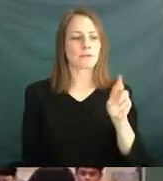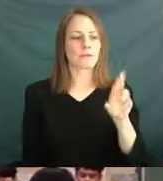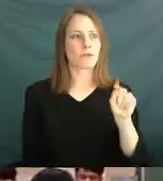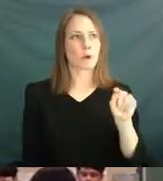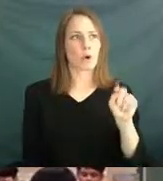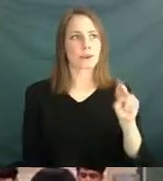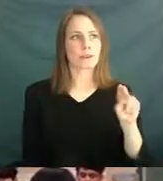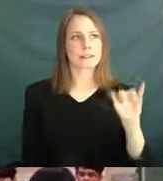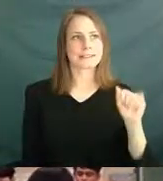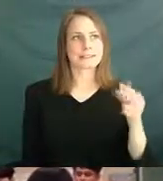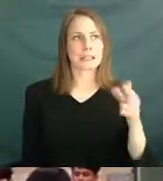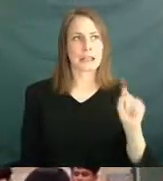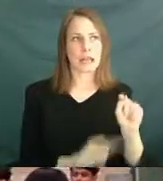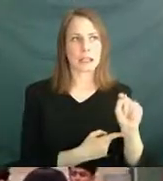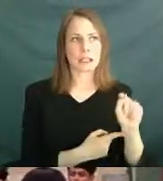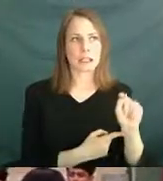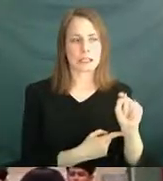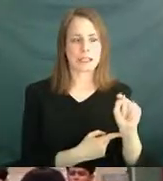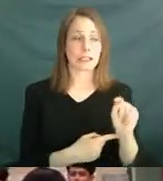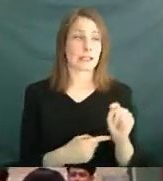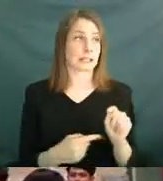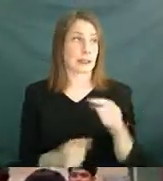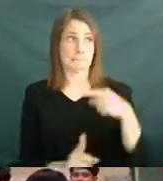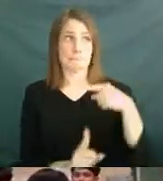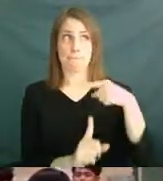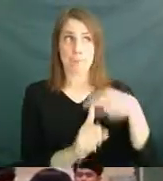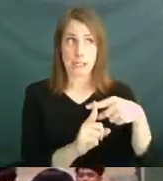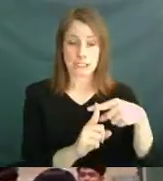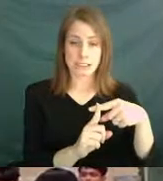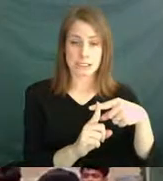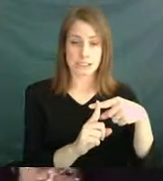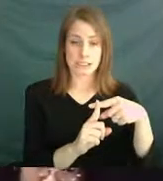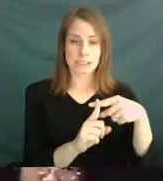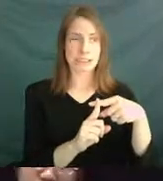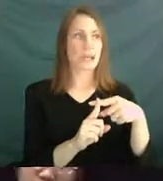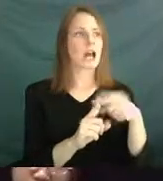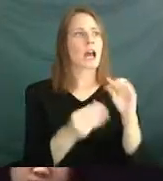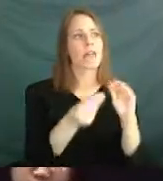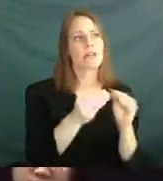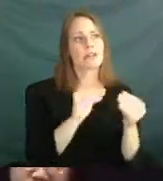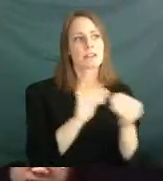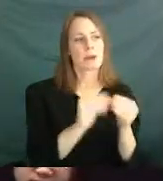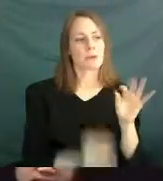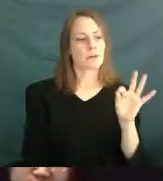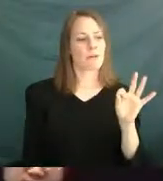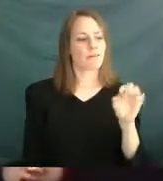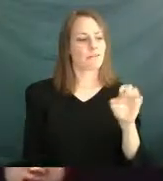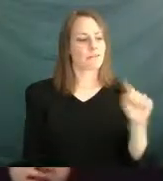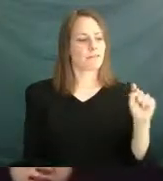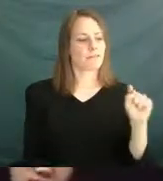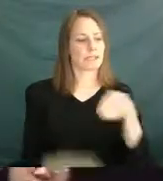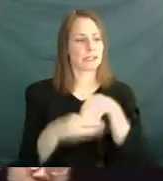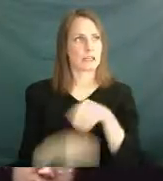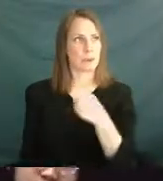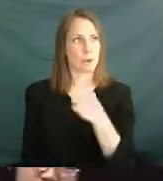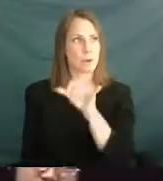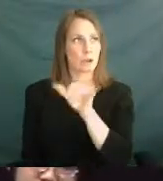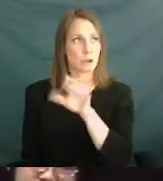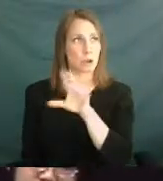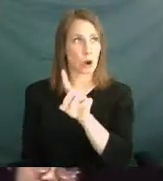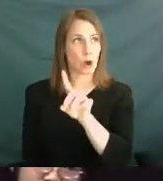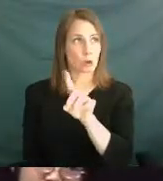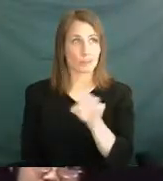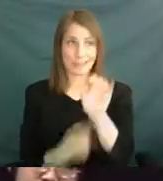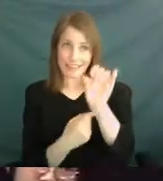Add to that the number of feet in a yard. Cut that number in half.